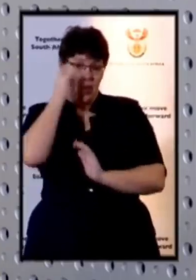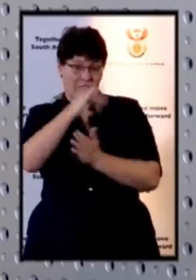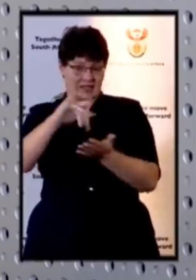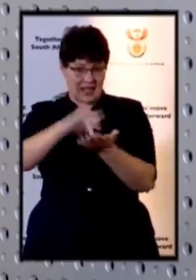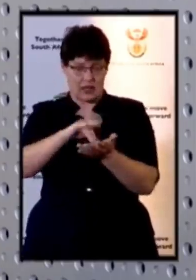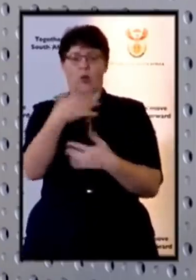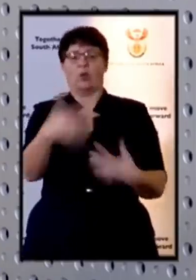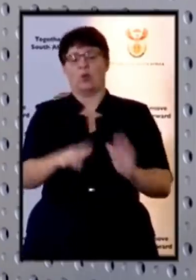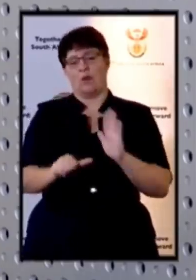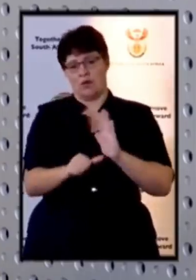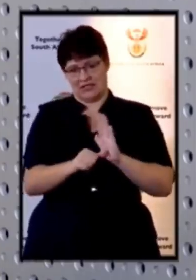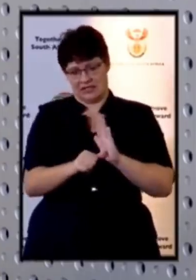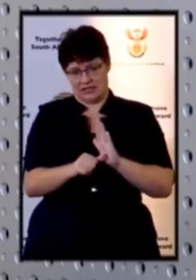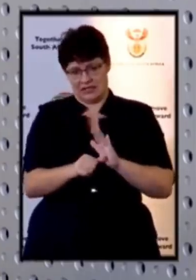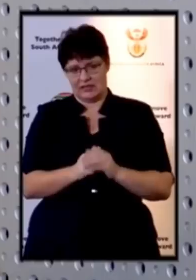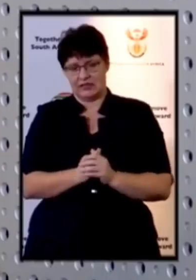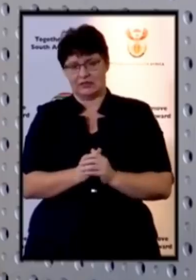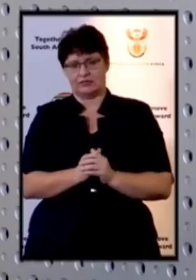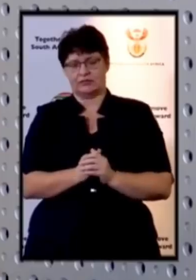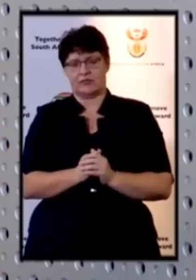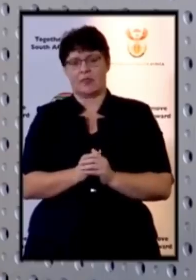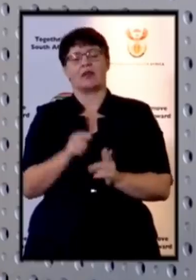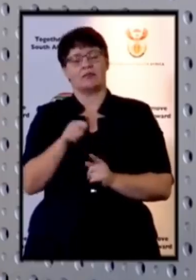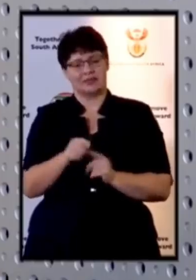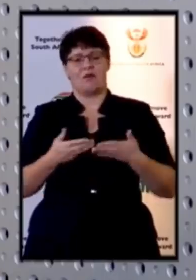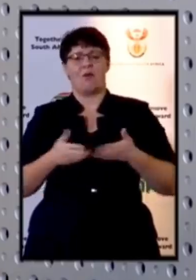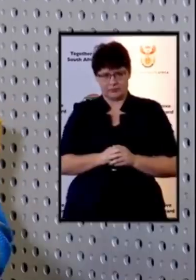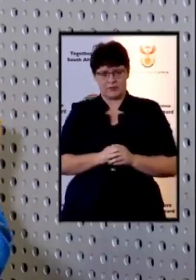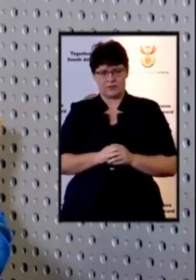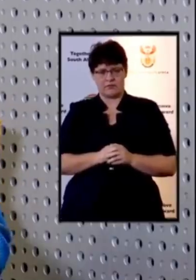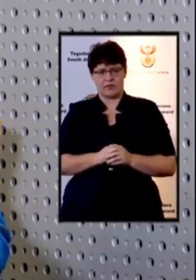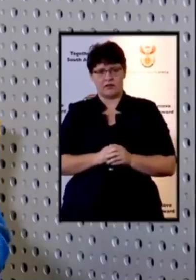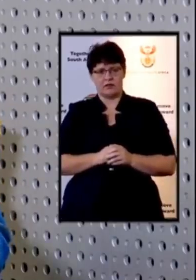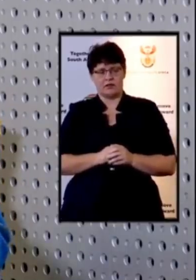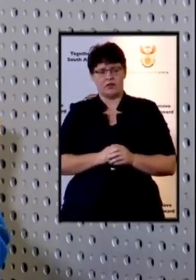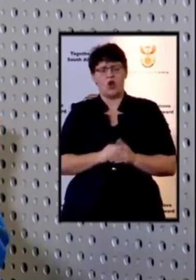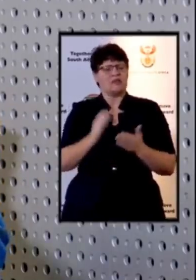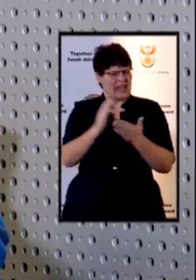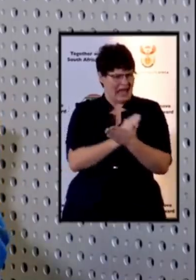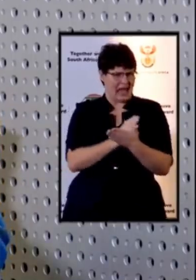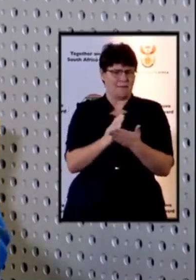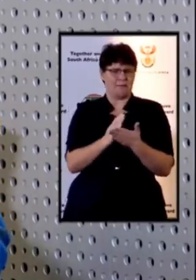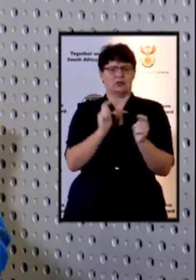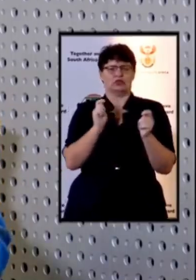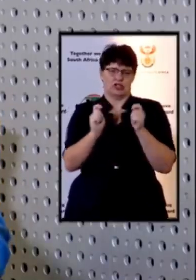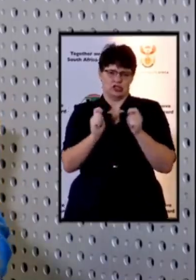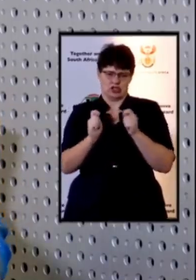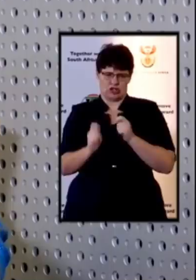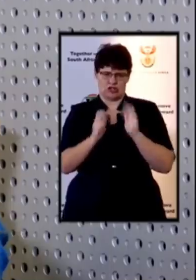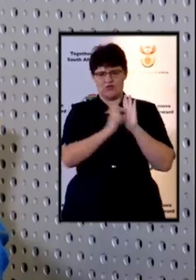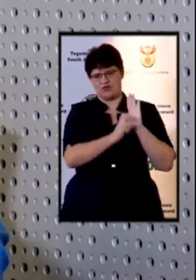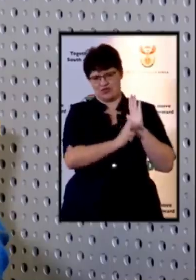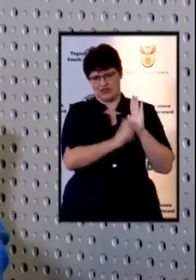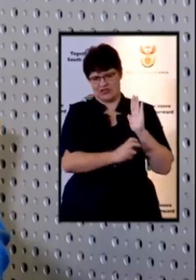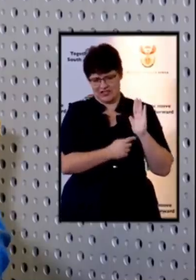very important and those are now being opened so those are some of the the changes that